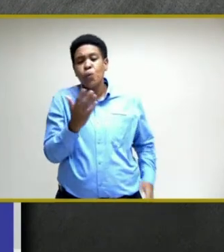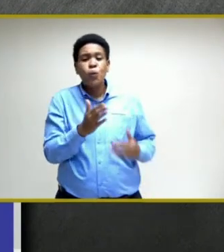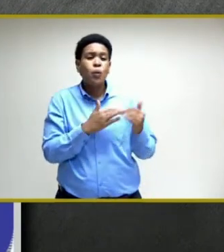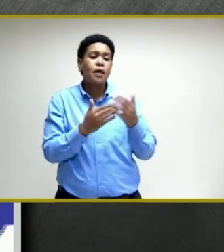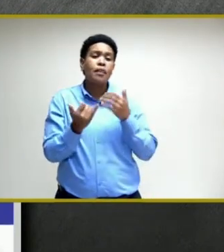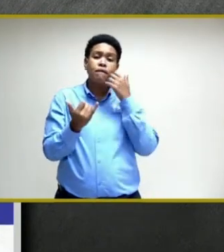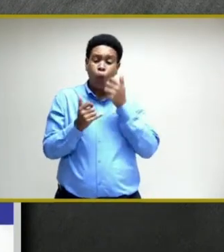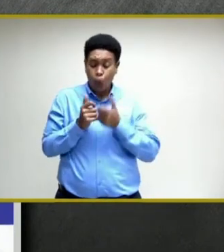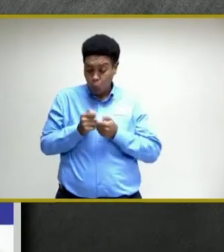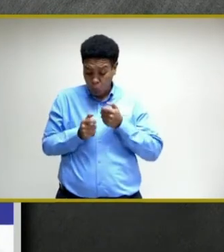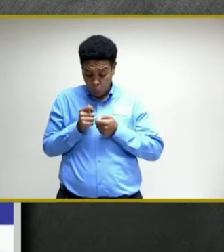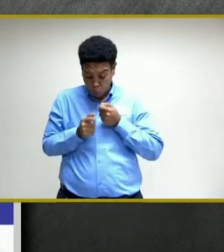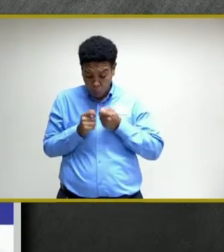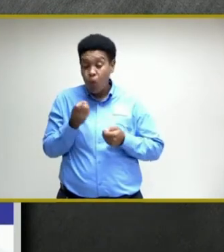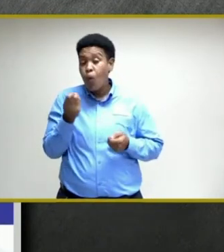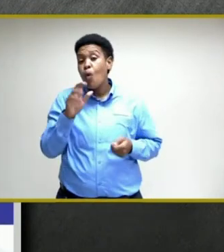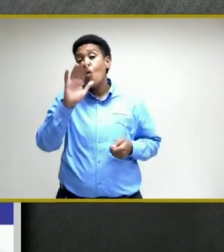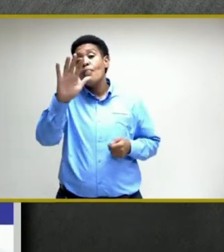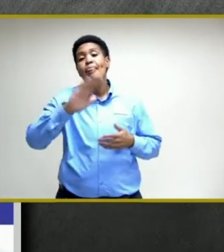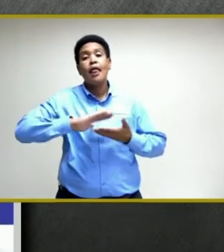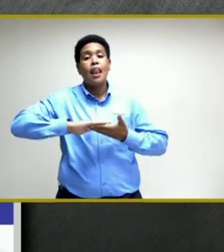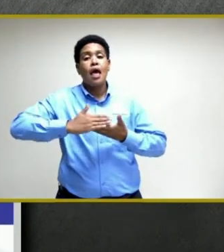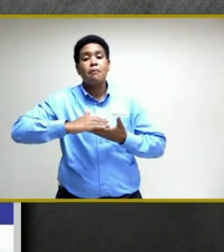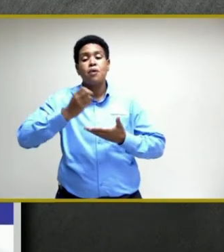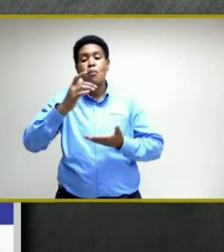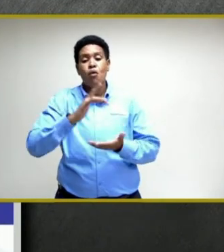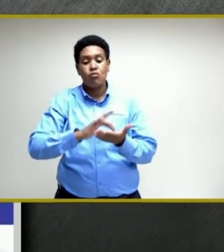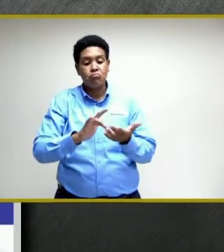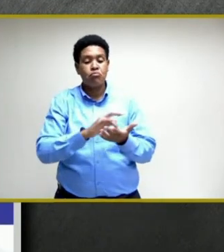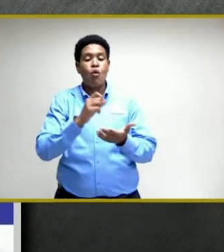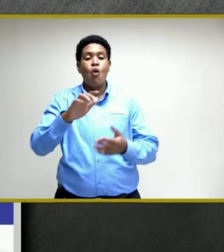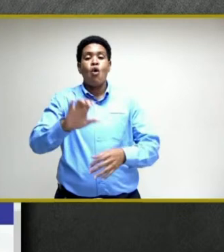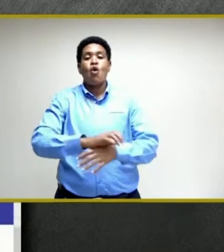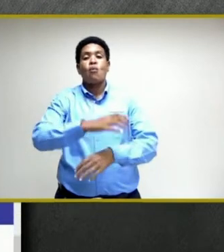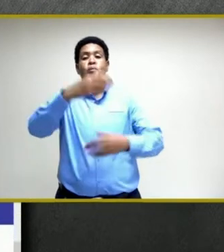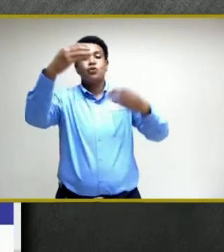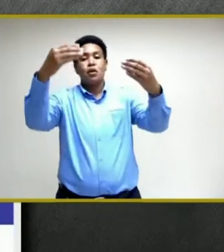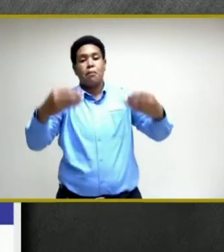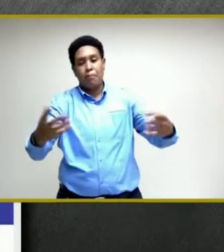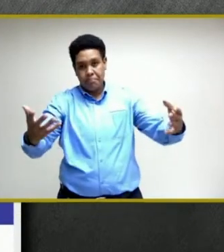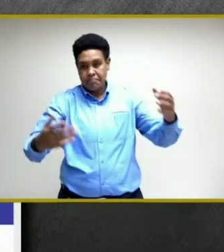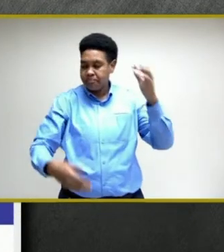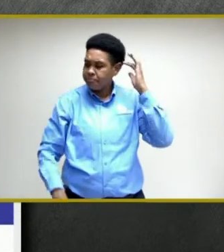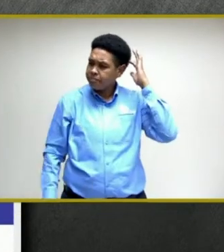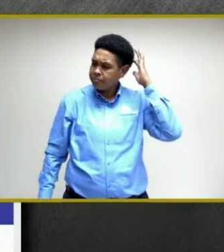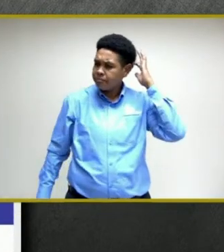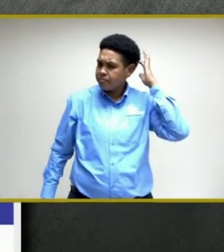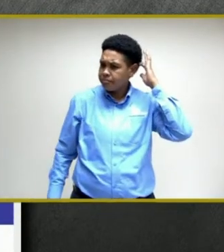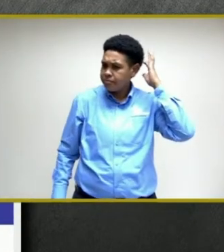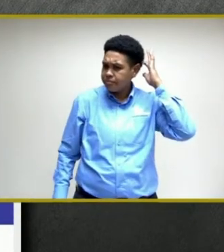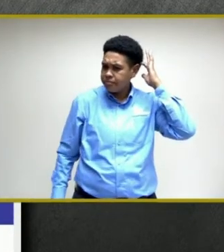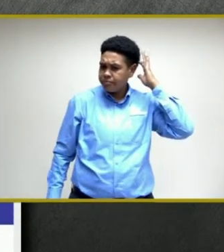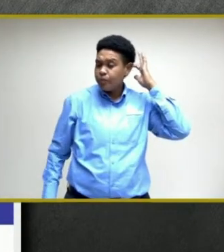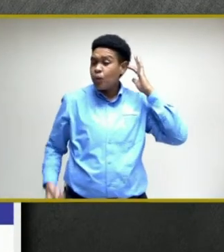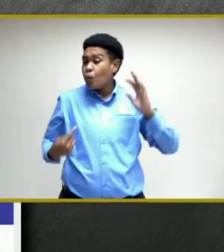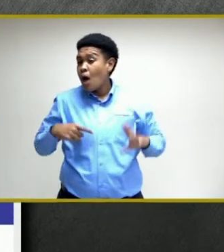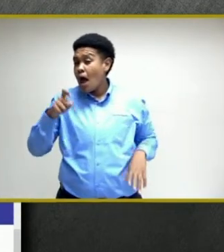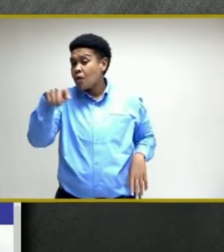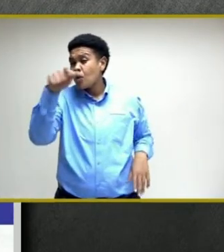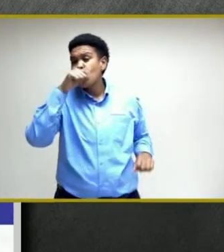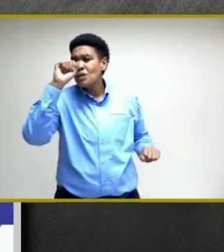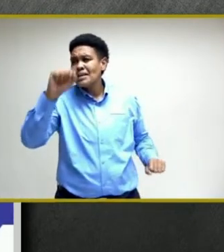their phone device, their smartphone, or their laptops or desktops. We are asking those who can to visit,